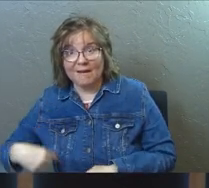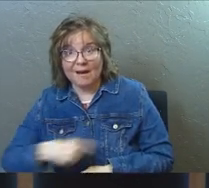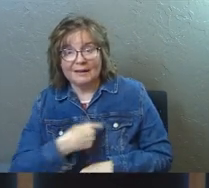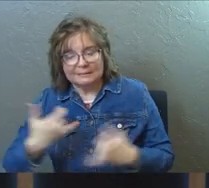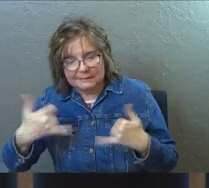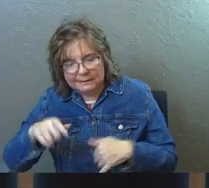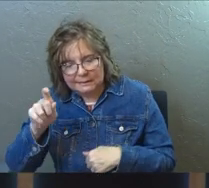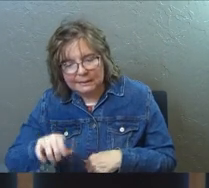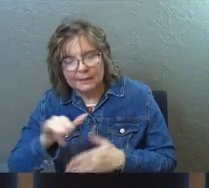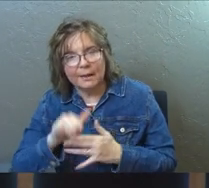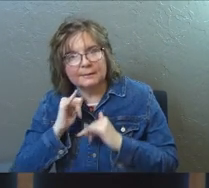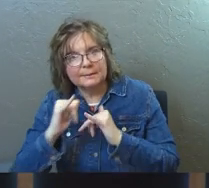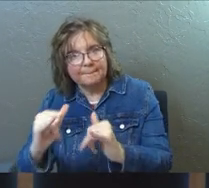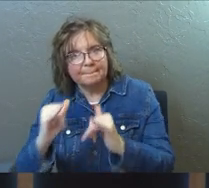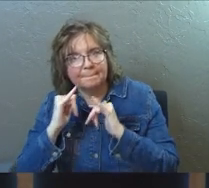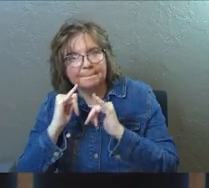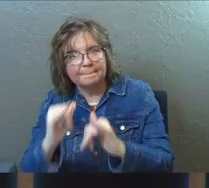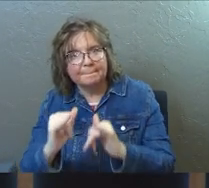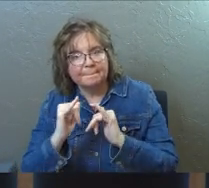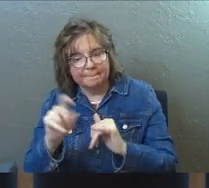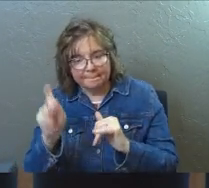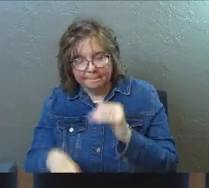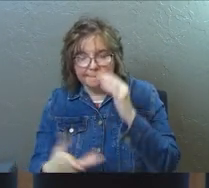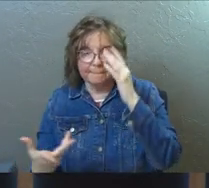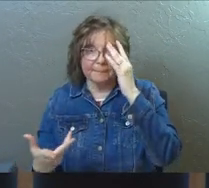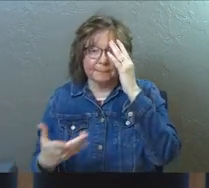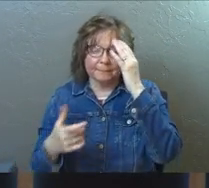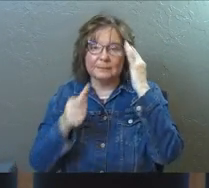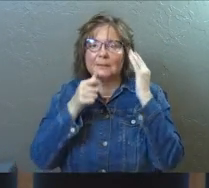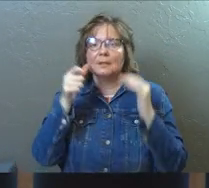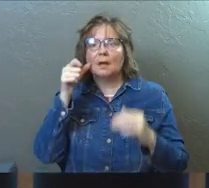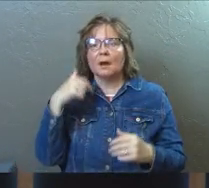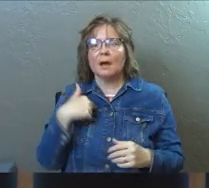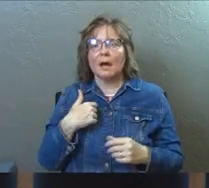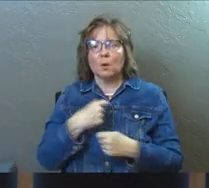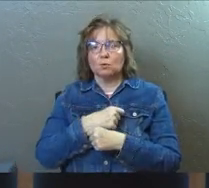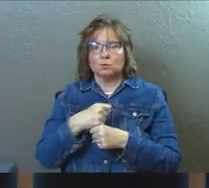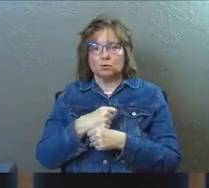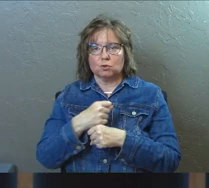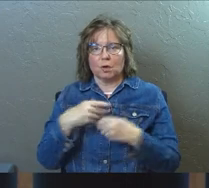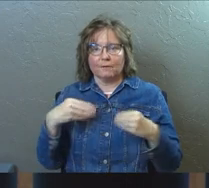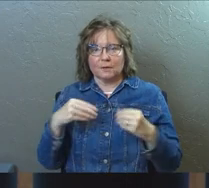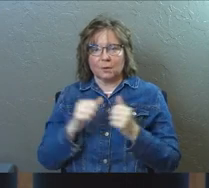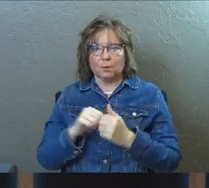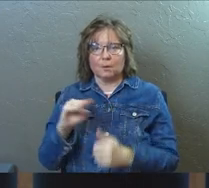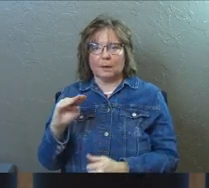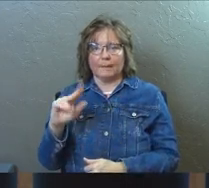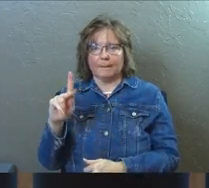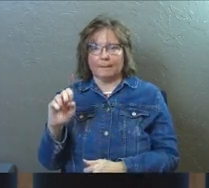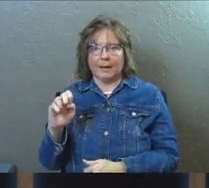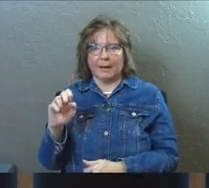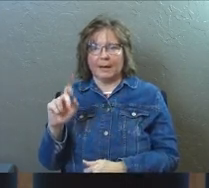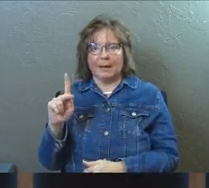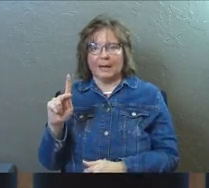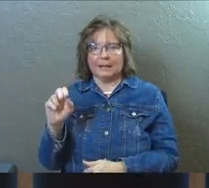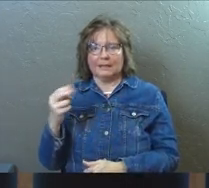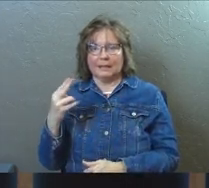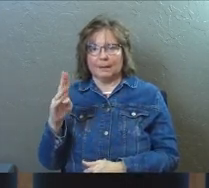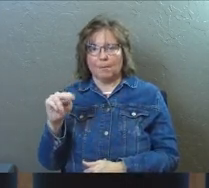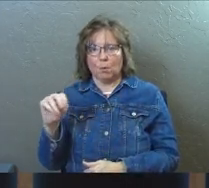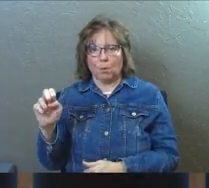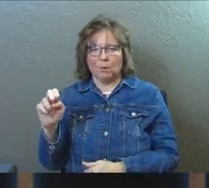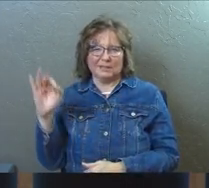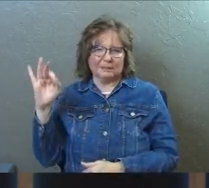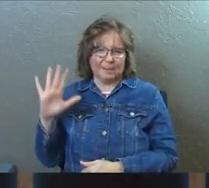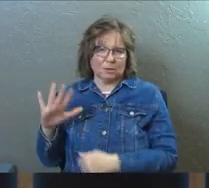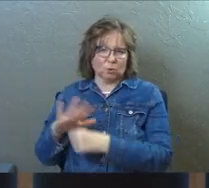well. We need it the same way. Yesterday I was at a coffee shop with Mike Keybone, one of the pastors